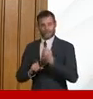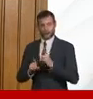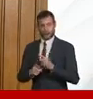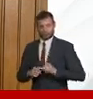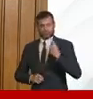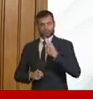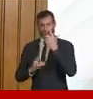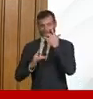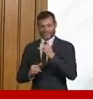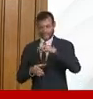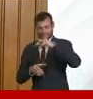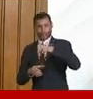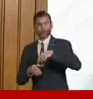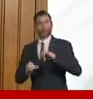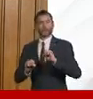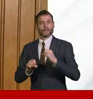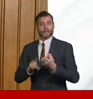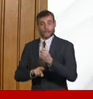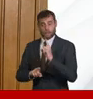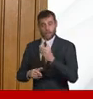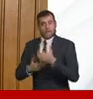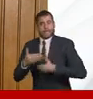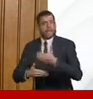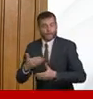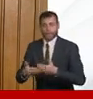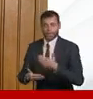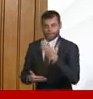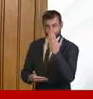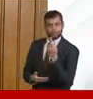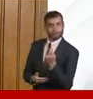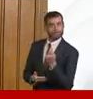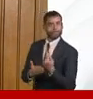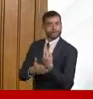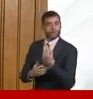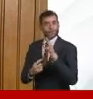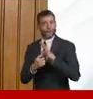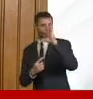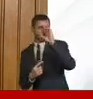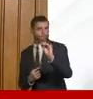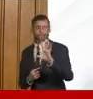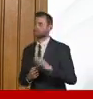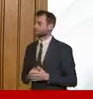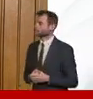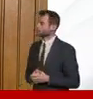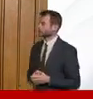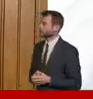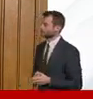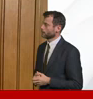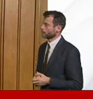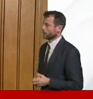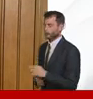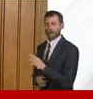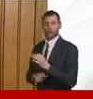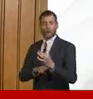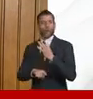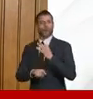very much coming through and a lot of activity on it and i think that's that's really important on the point of the deaths i mean i think it's